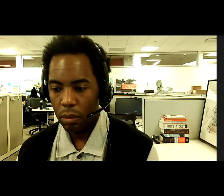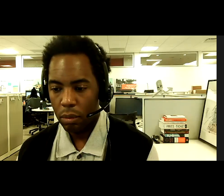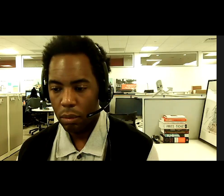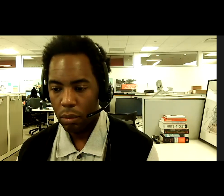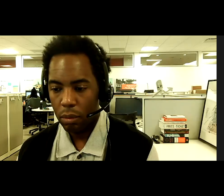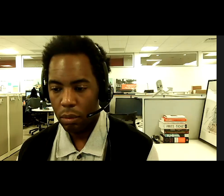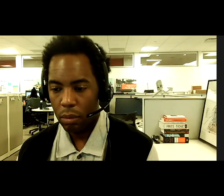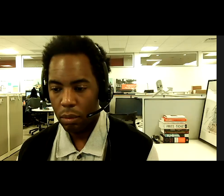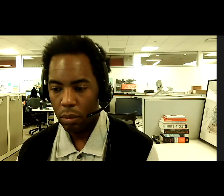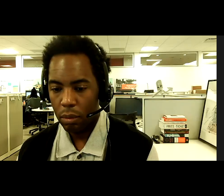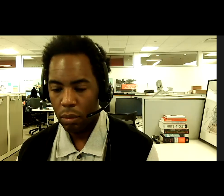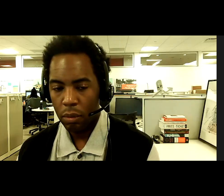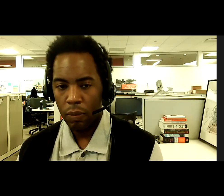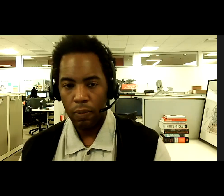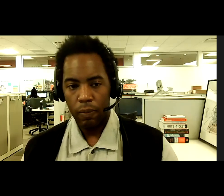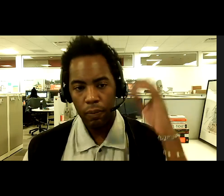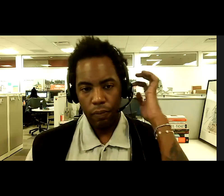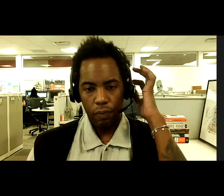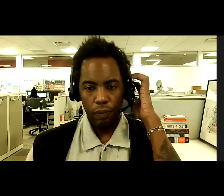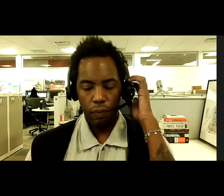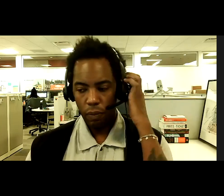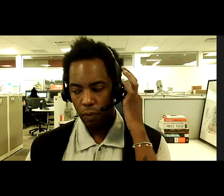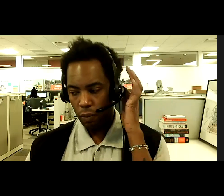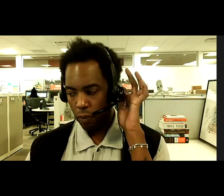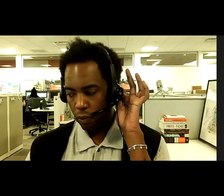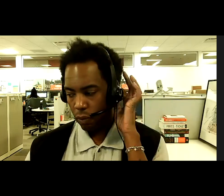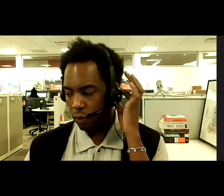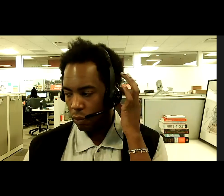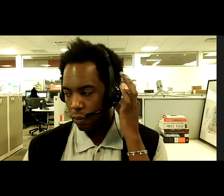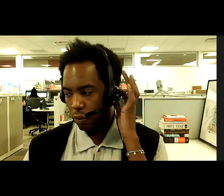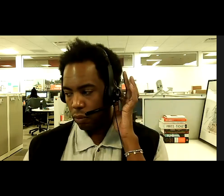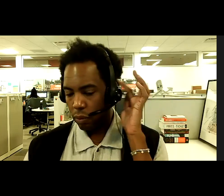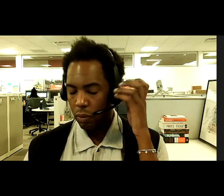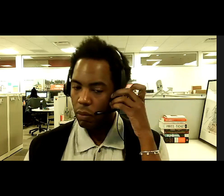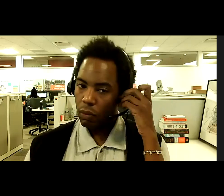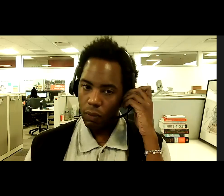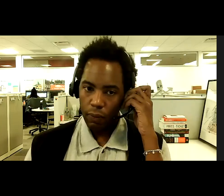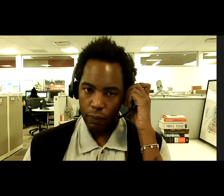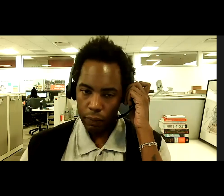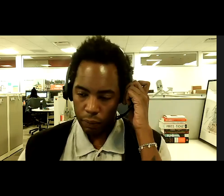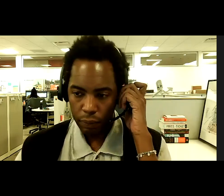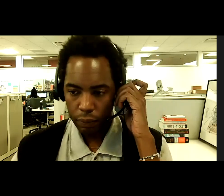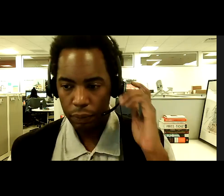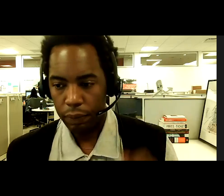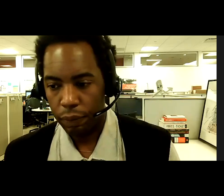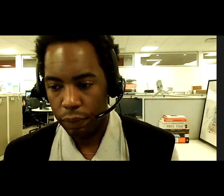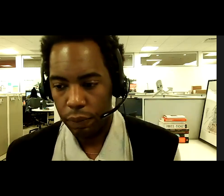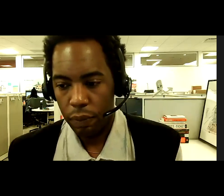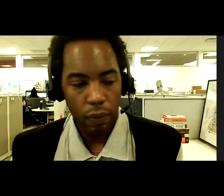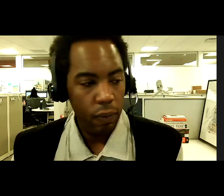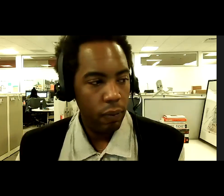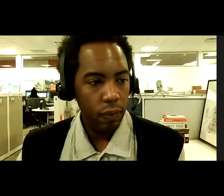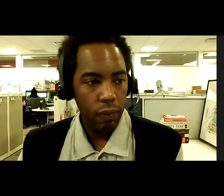to just first doses. Uh, and so, um, some people had challenges getting the second dose, uh, but now